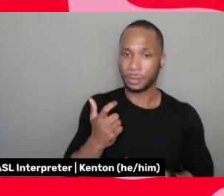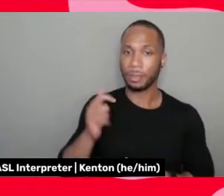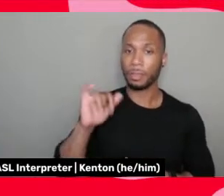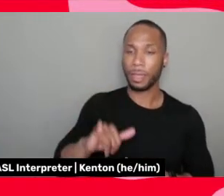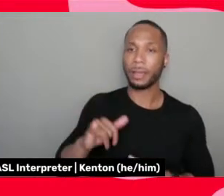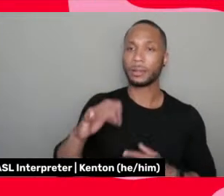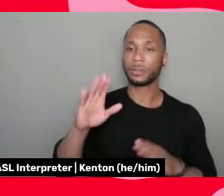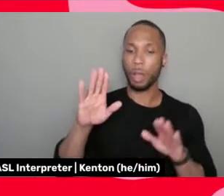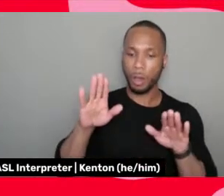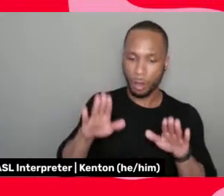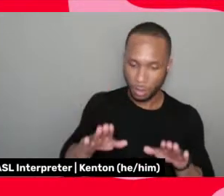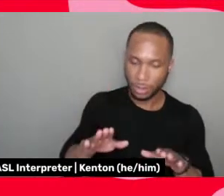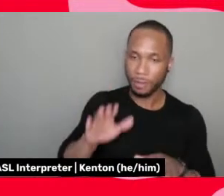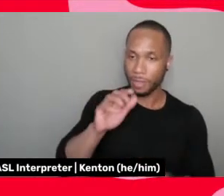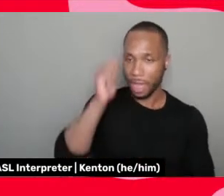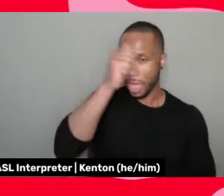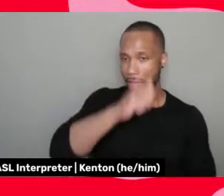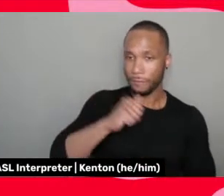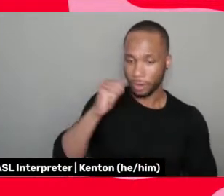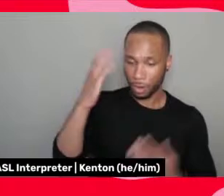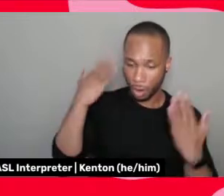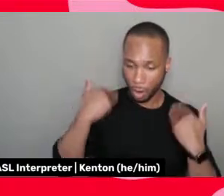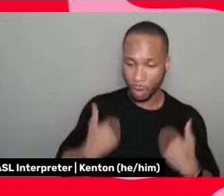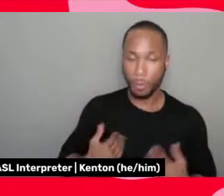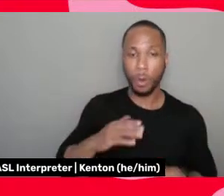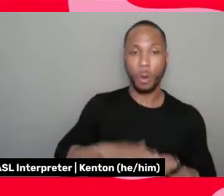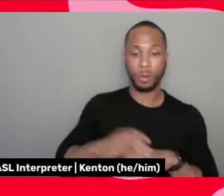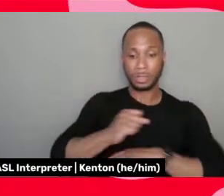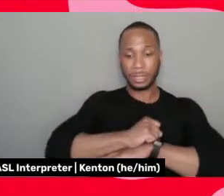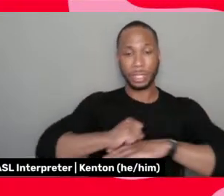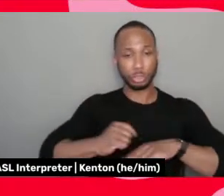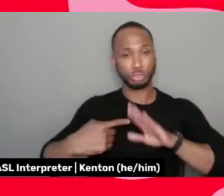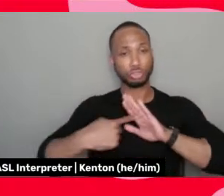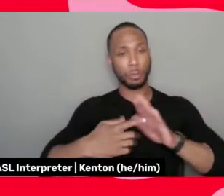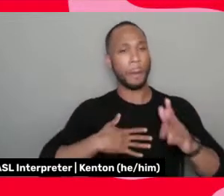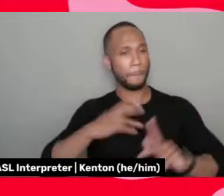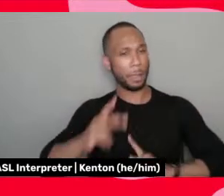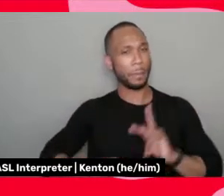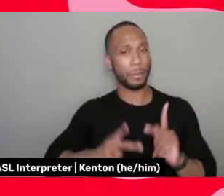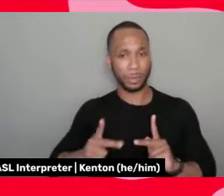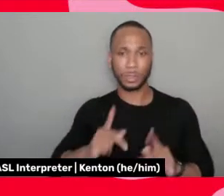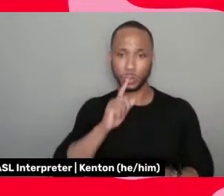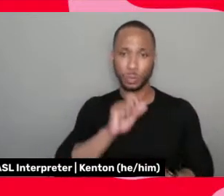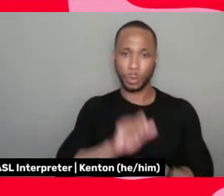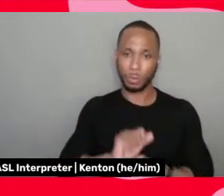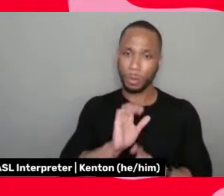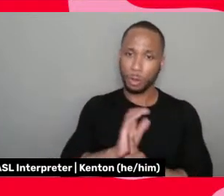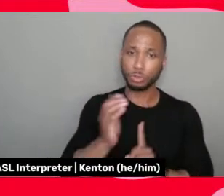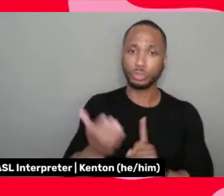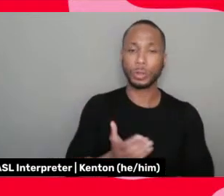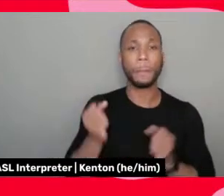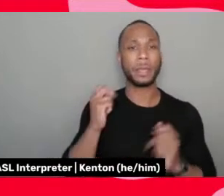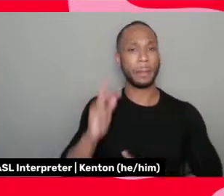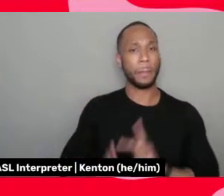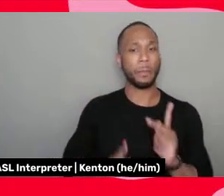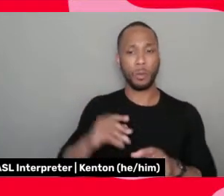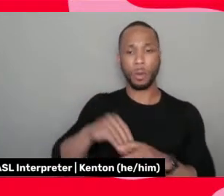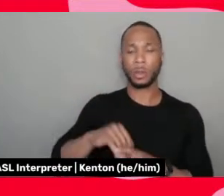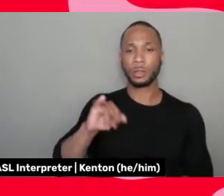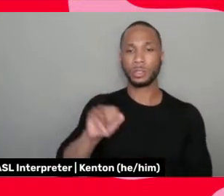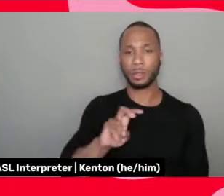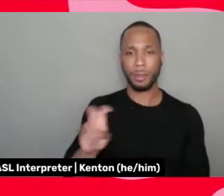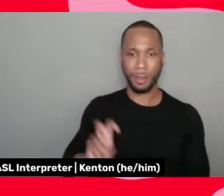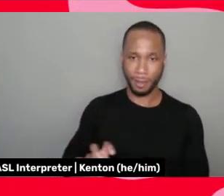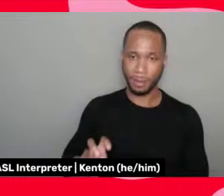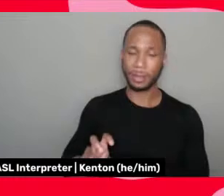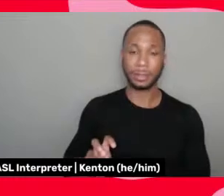on stage was one way to show my people, Hey, this is culture. And there's a lot of folks in the jazz and it's an, it's an, it's